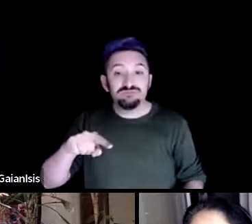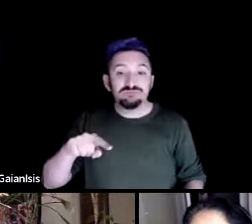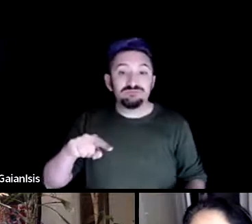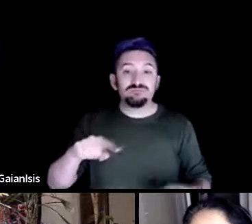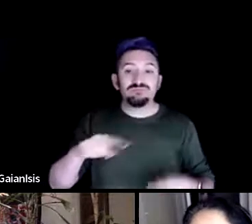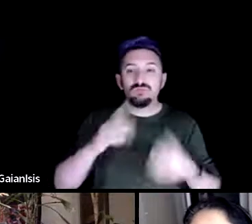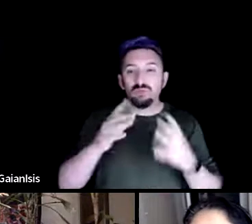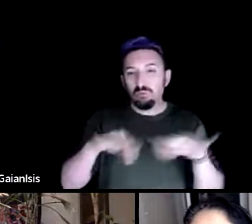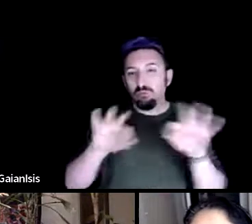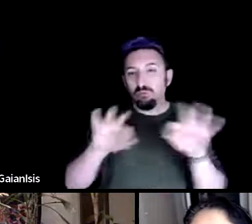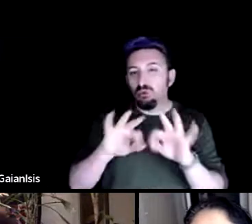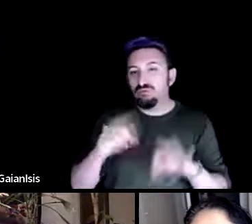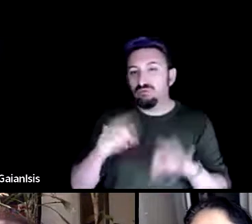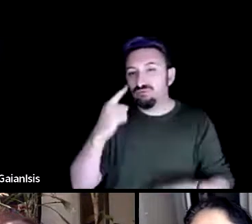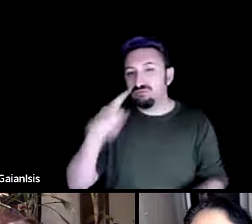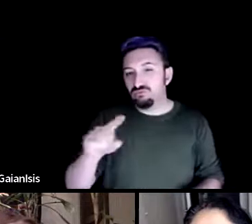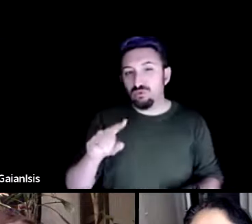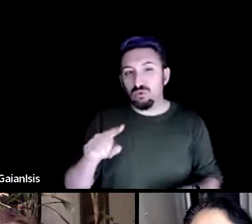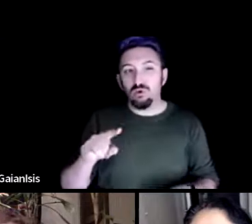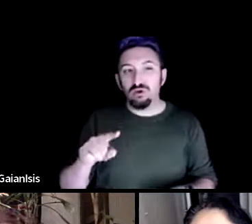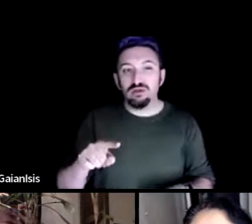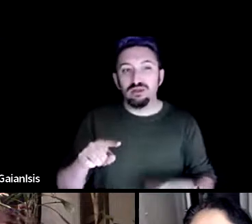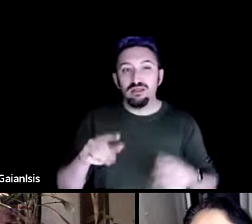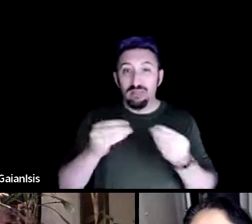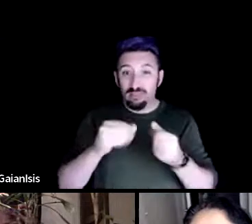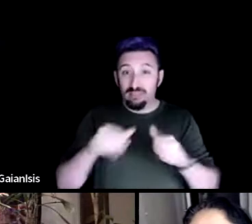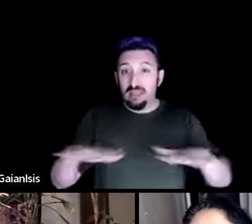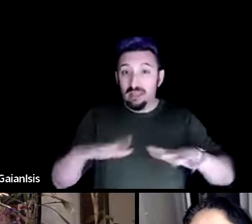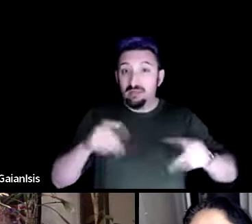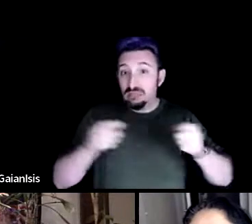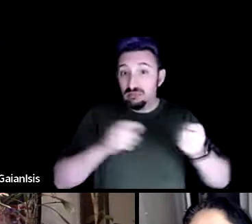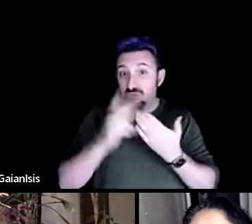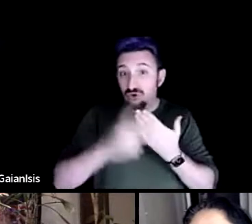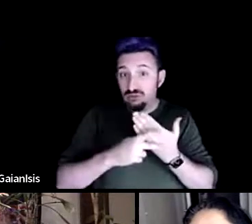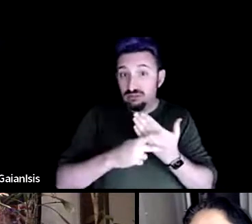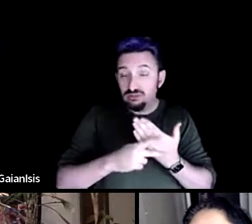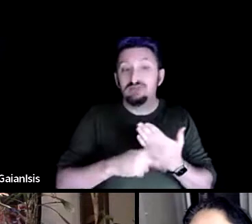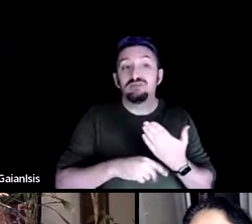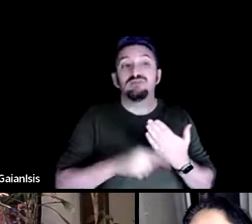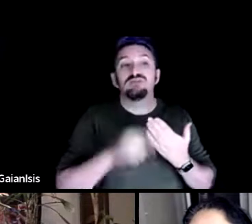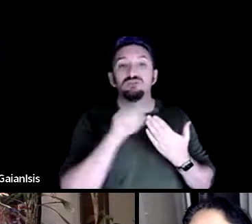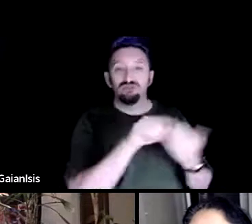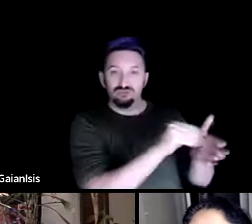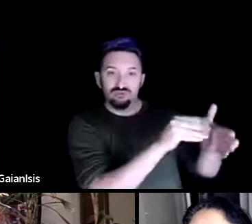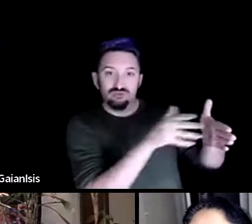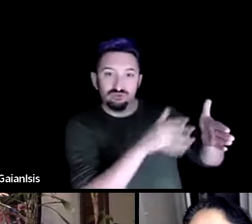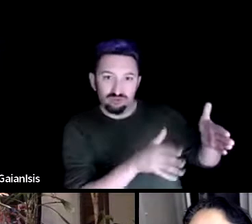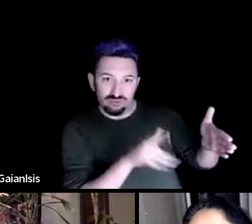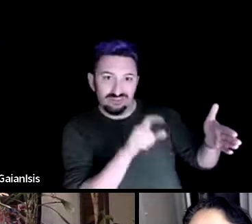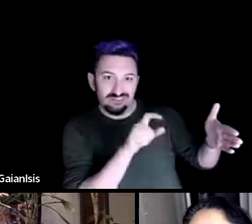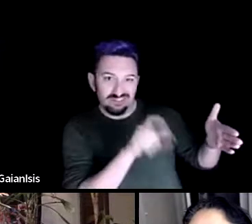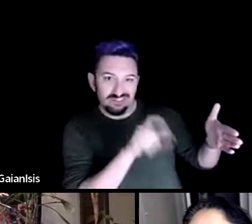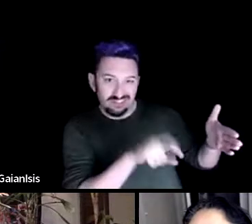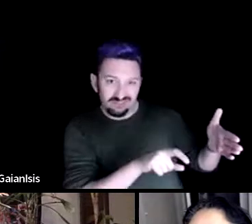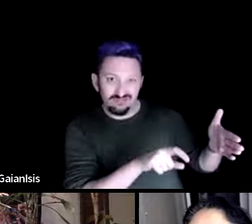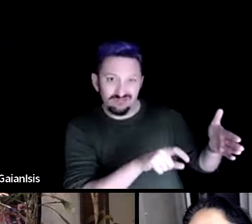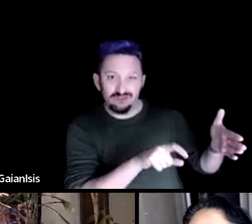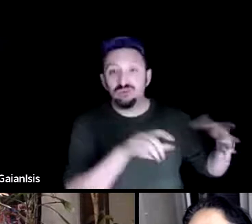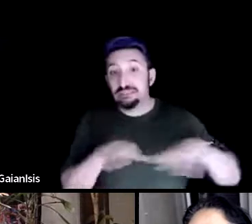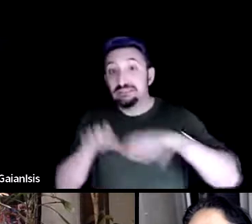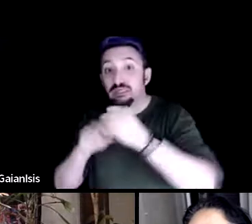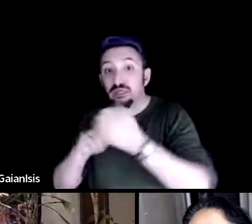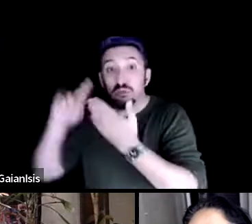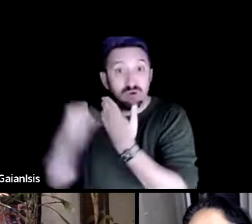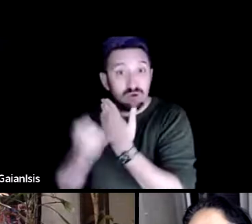do projects and internships so it would be great for some of them to be able to come out